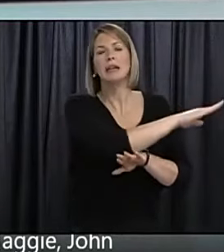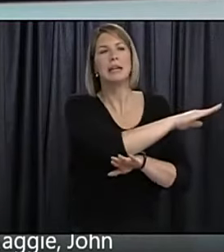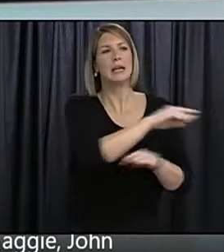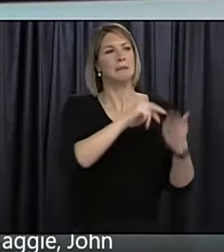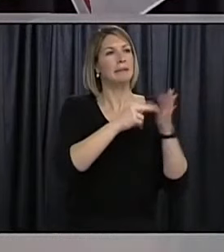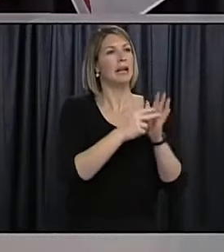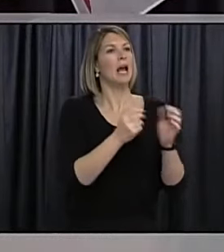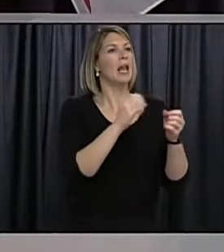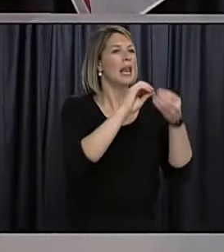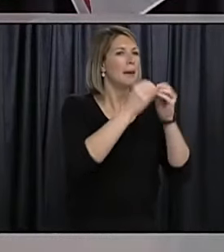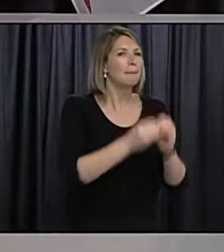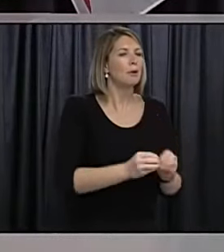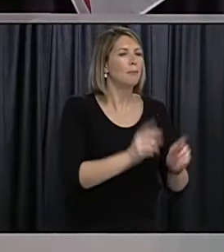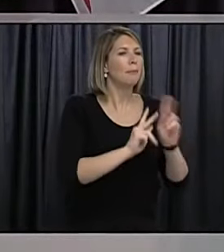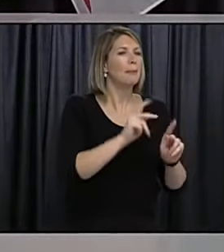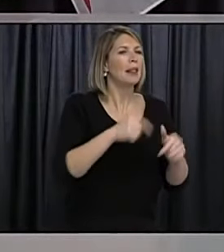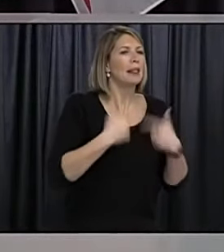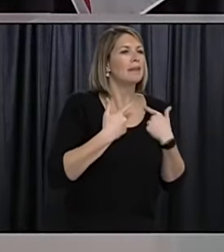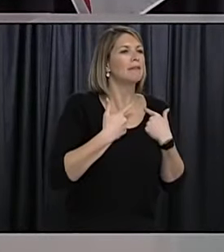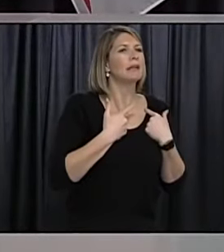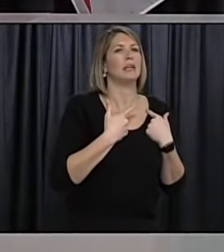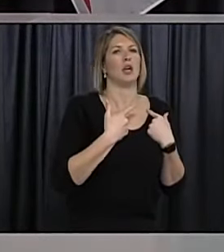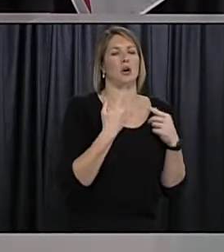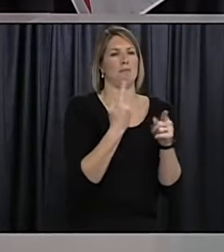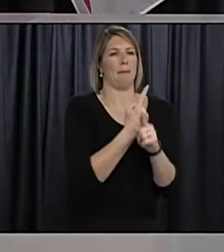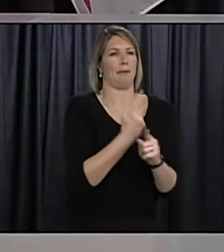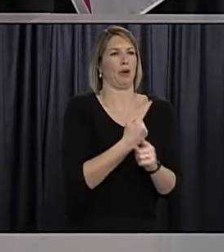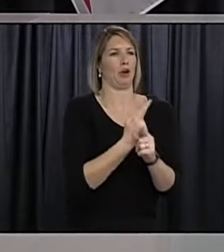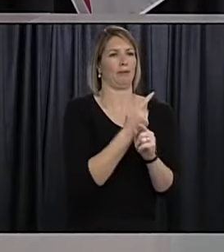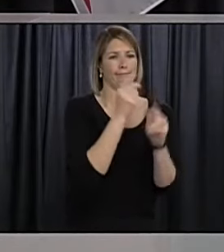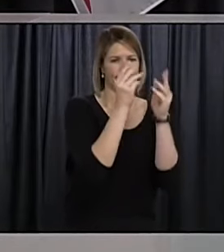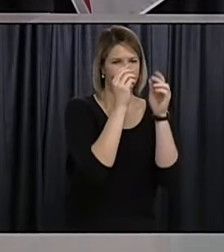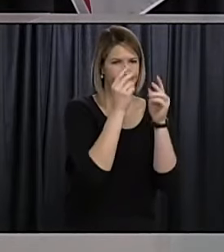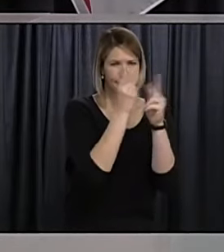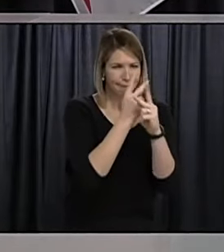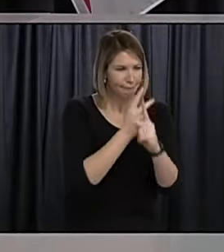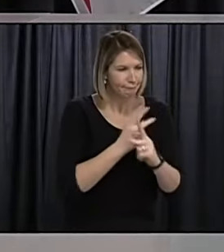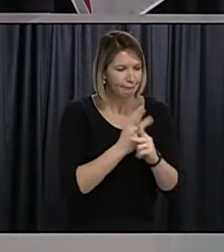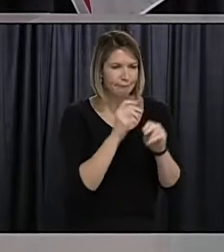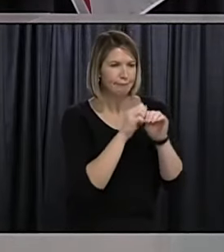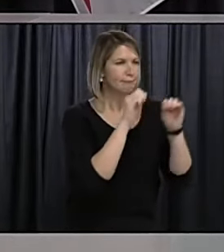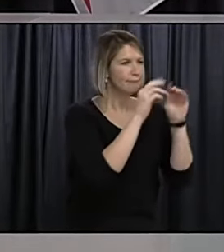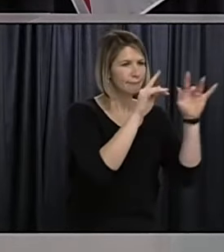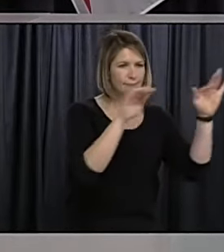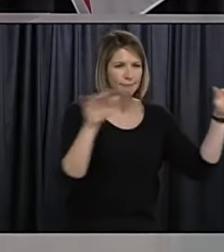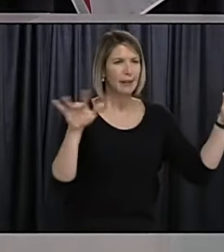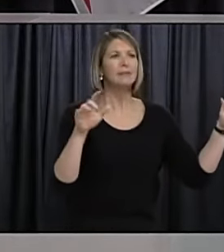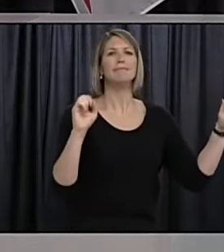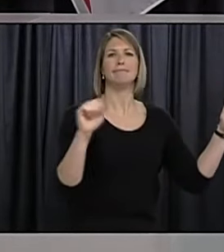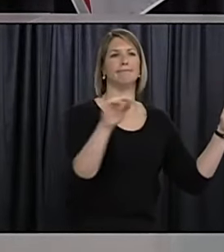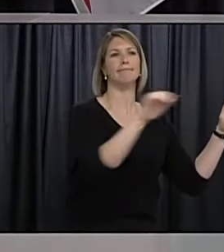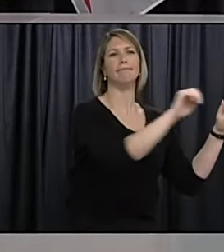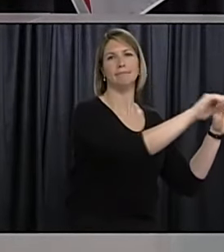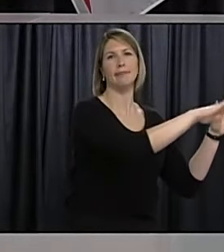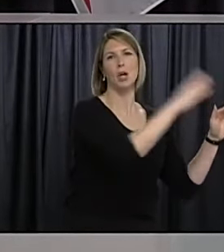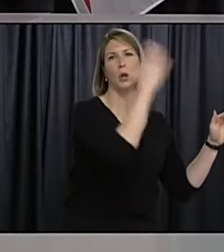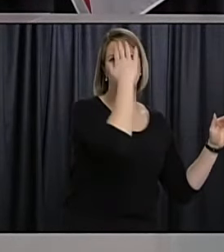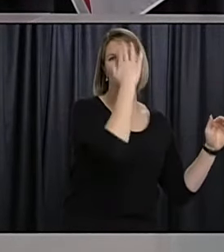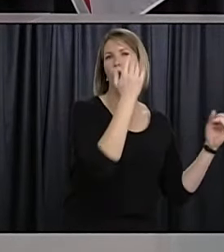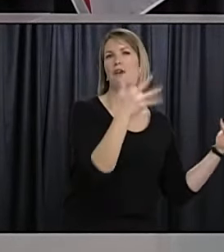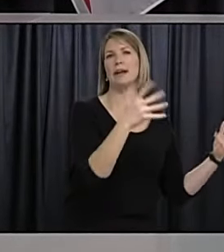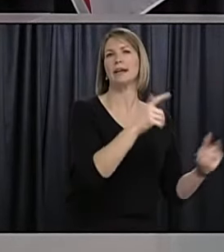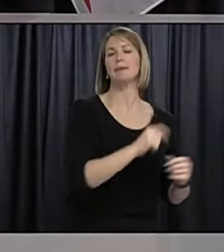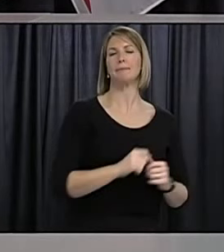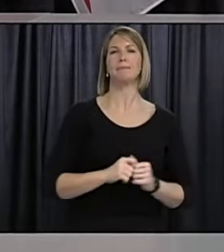okay thank you um i also wanted to um ask about new year's eve uh